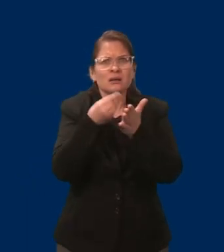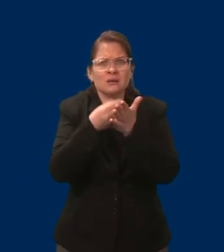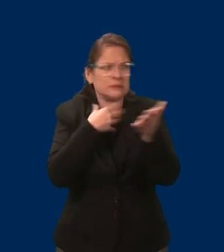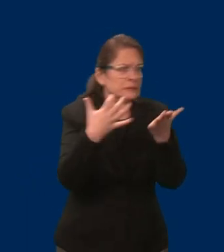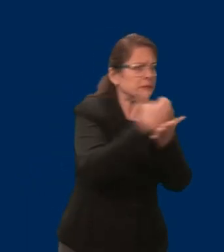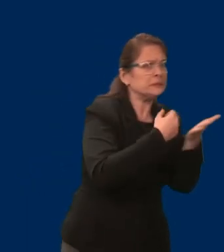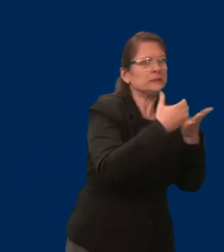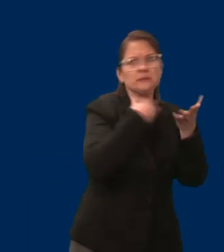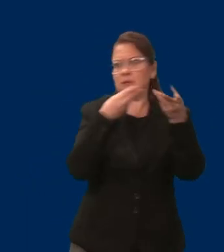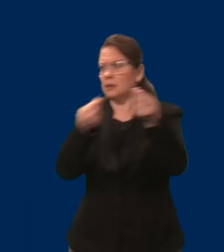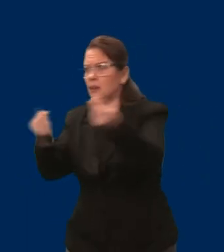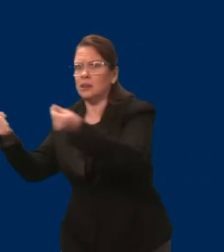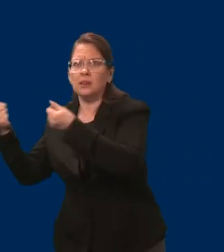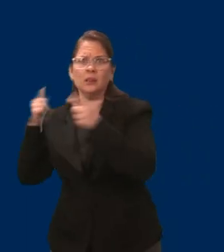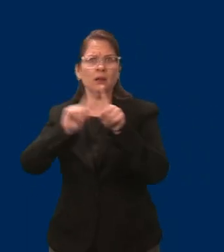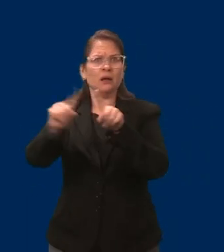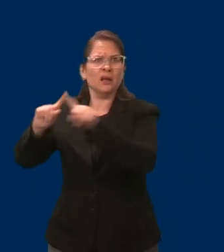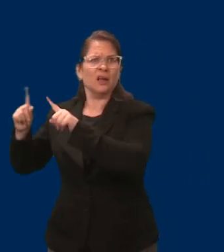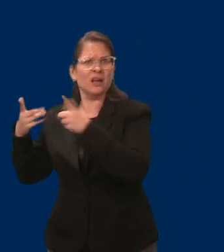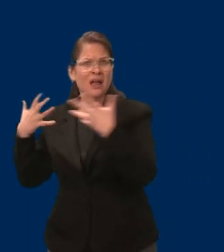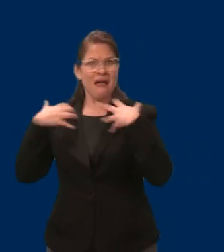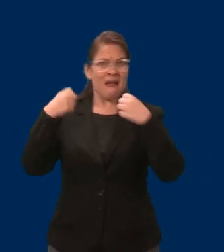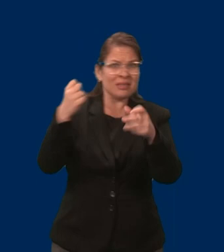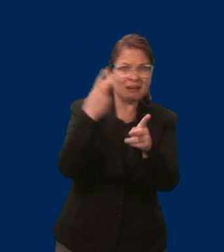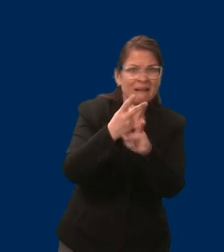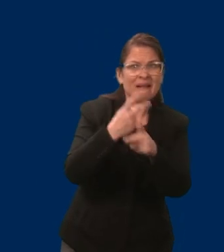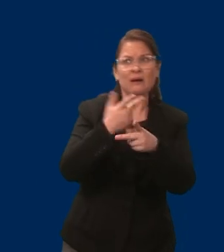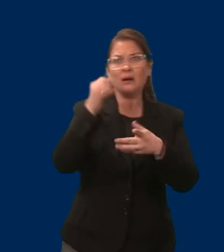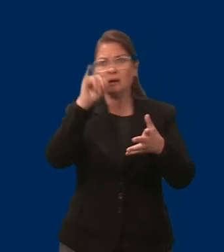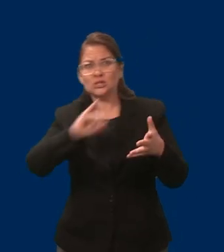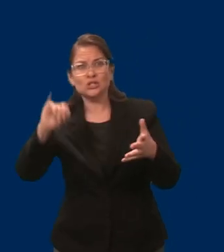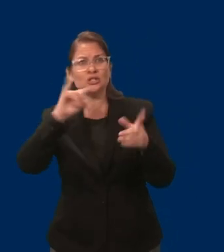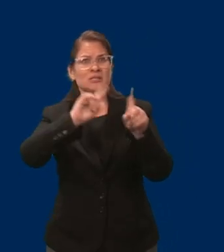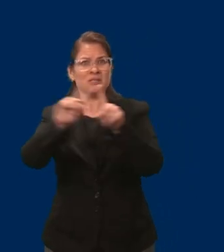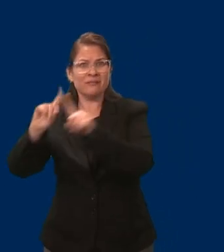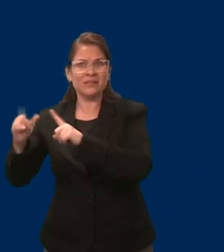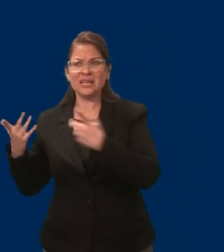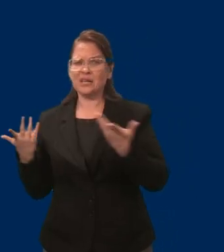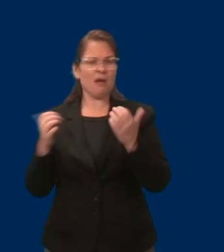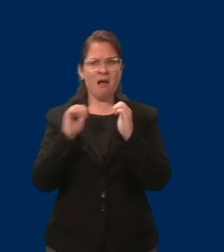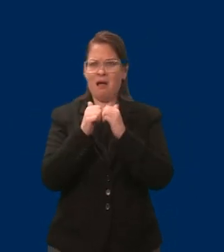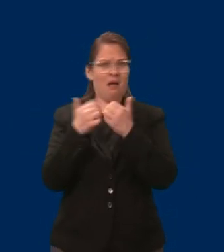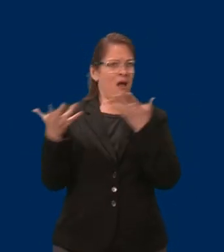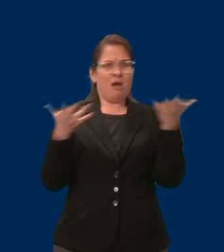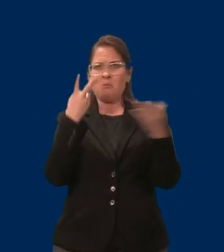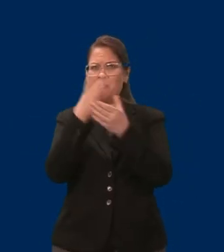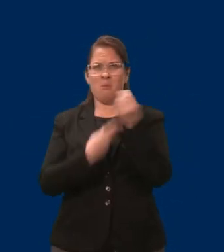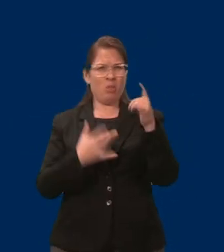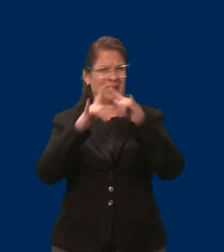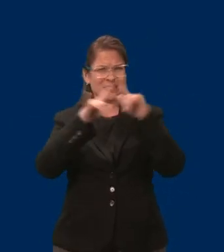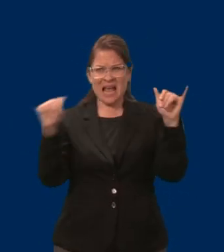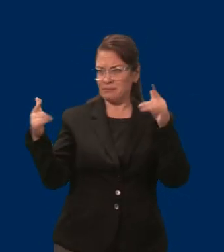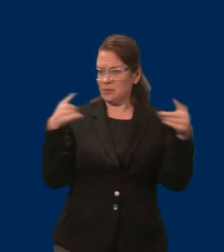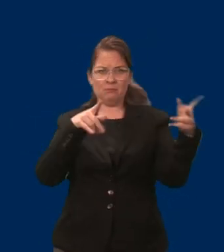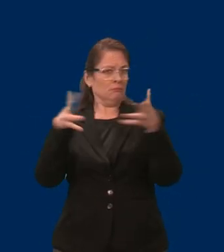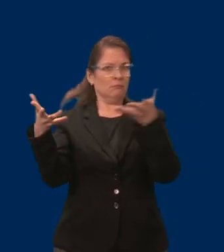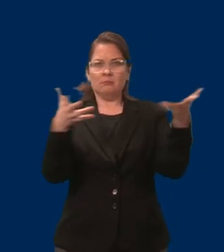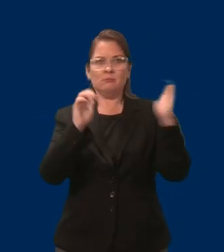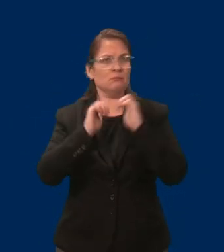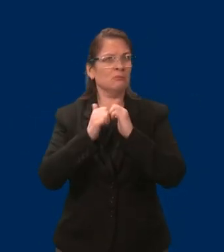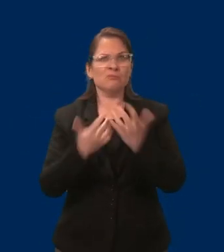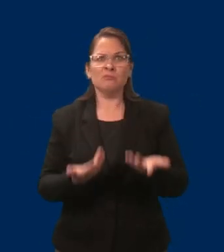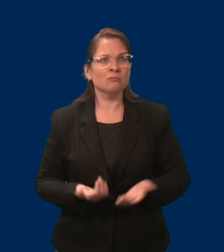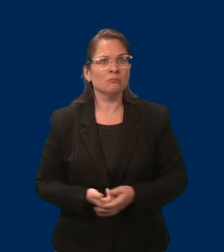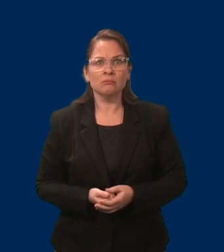premiums. Another two years of successful employment went by, and I was notified that I would need to start paying for my